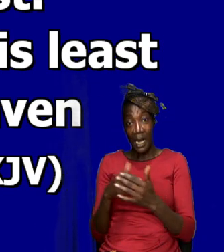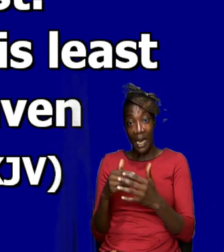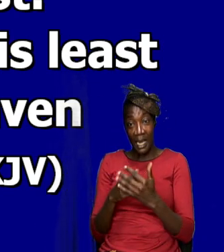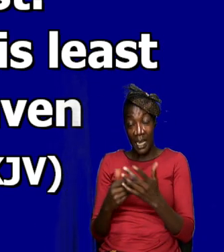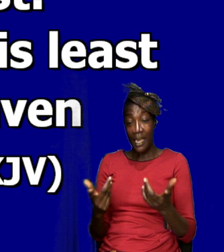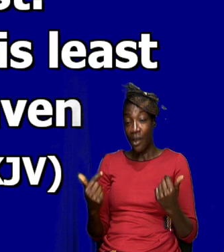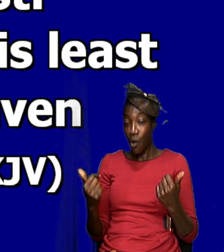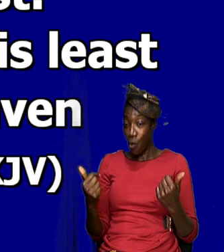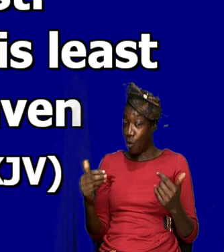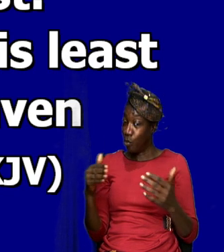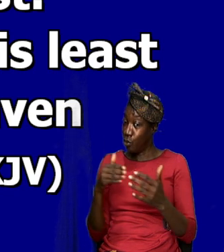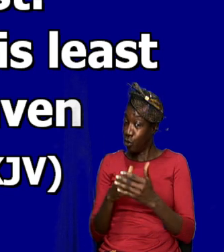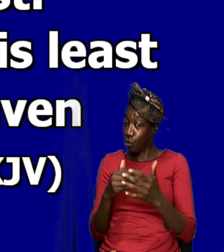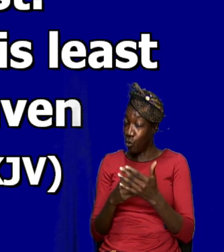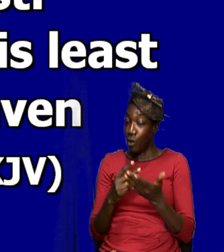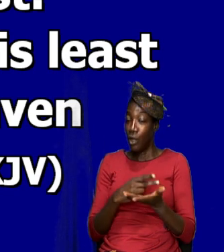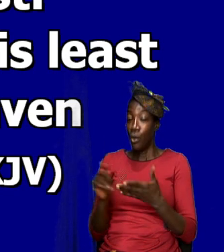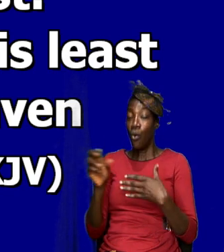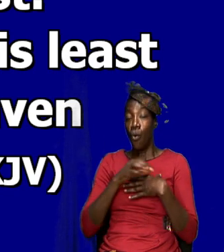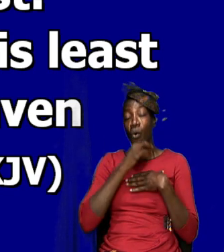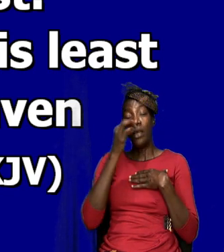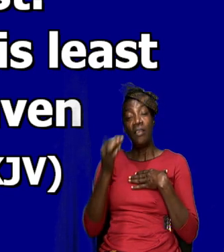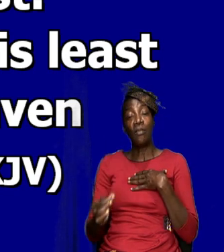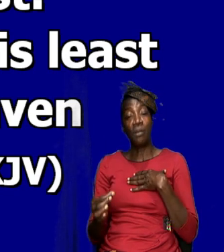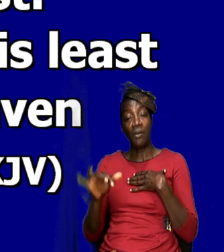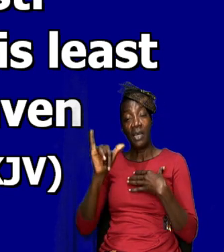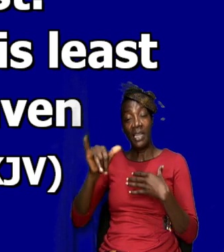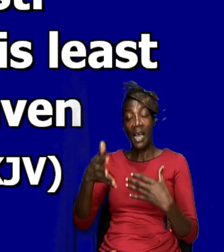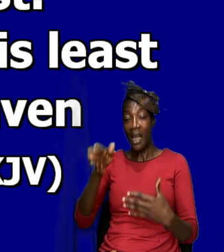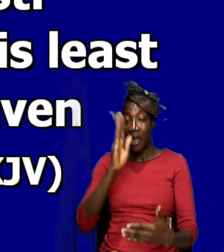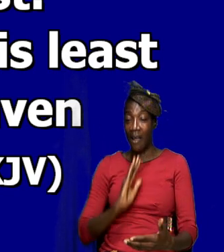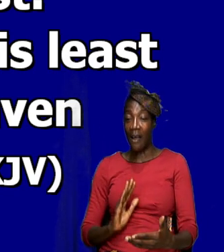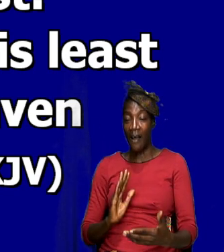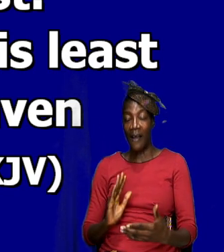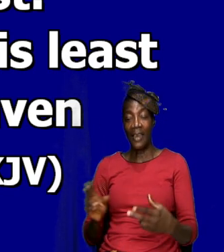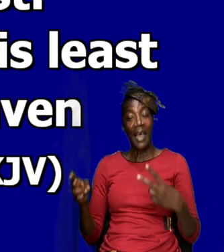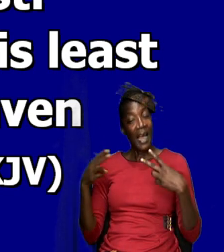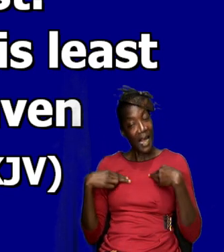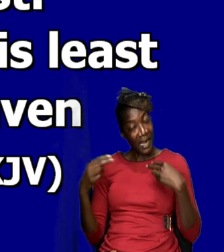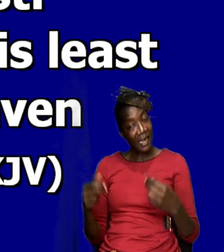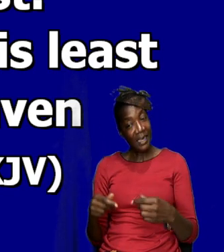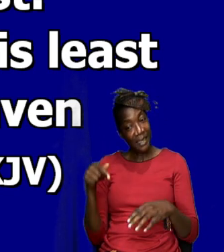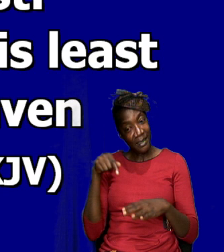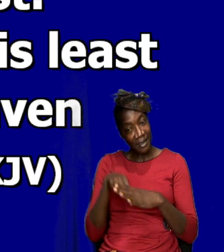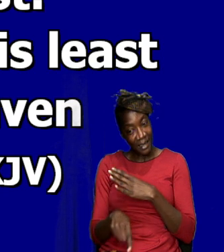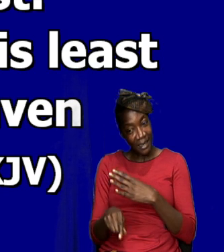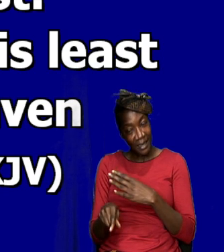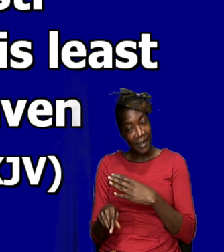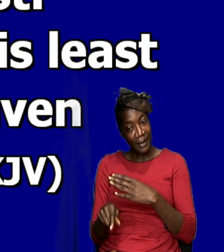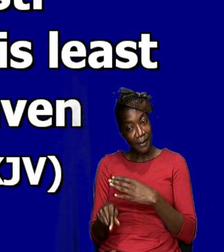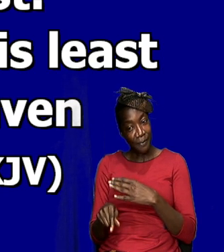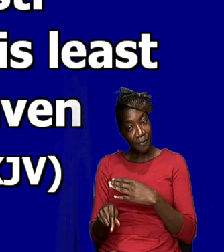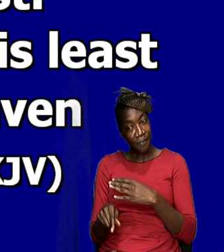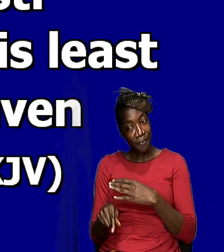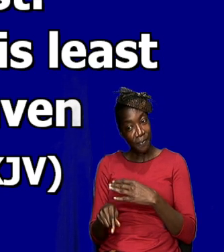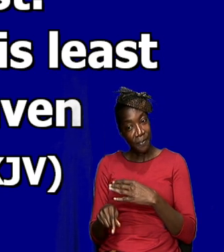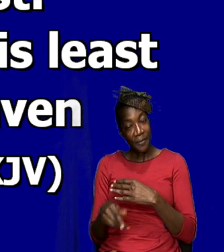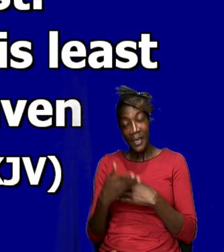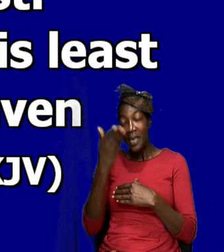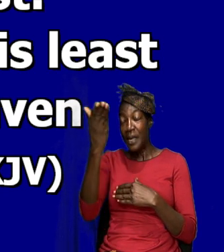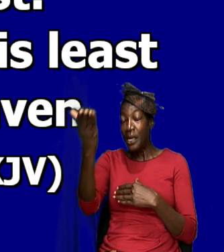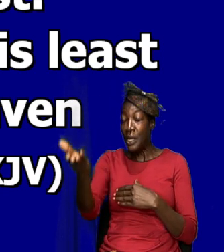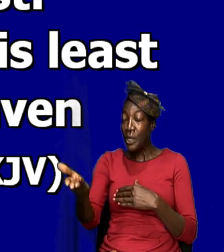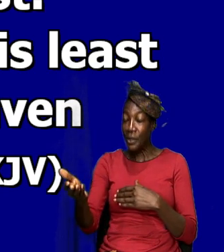comes back to the Holy Spirit that God has invested in